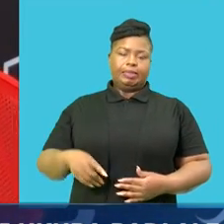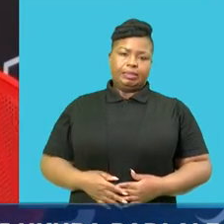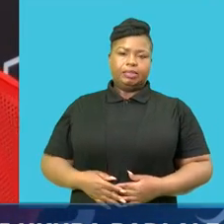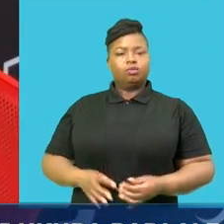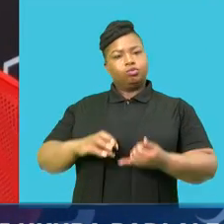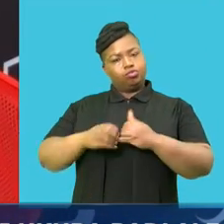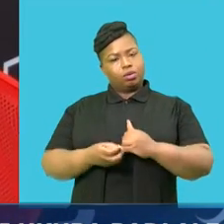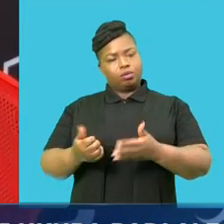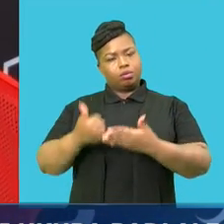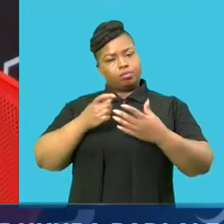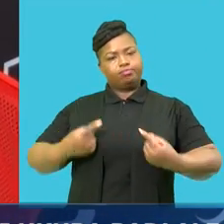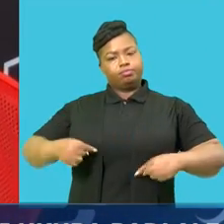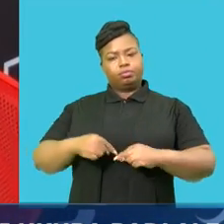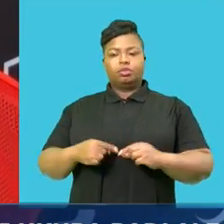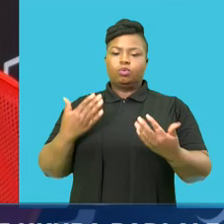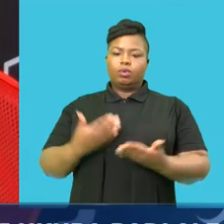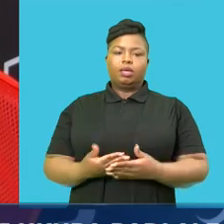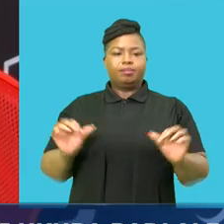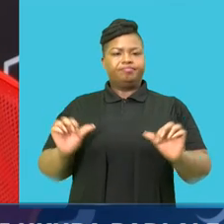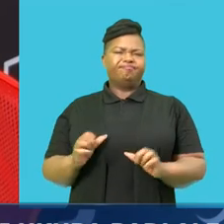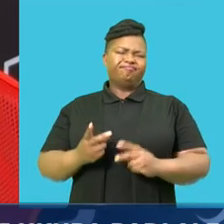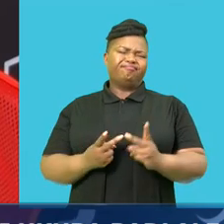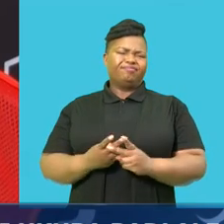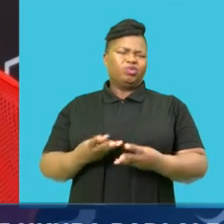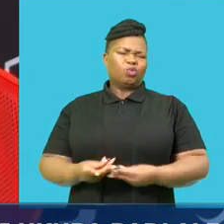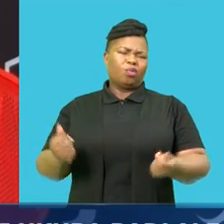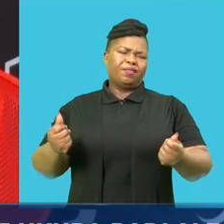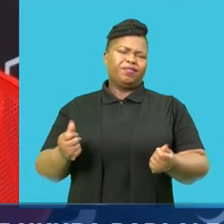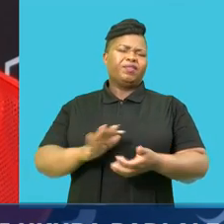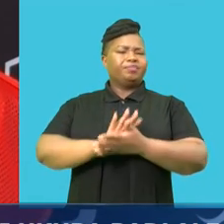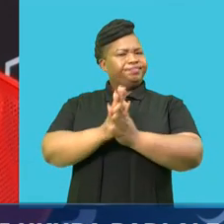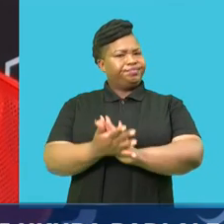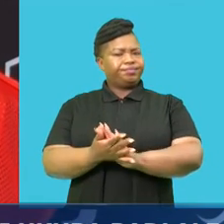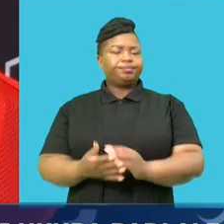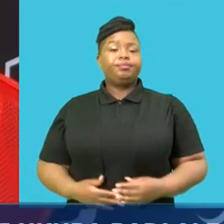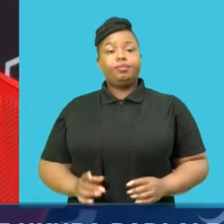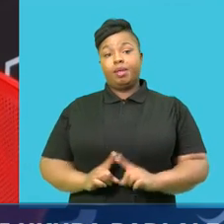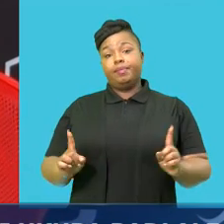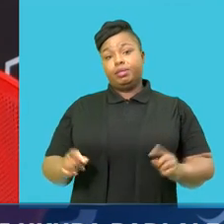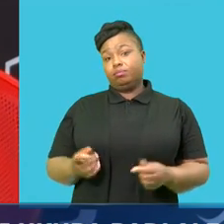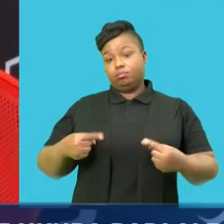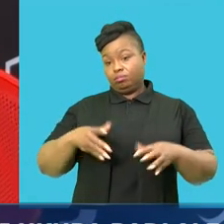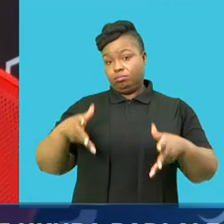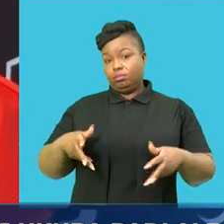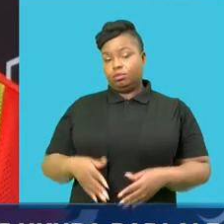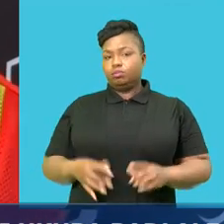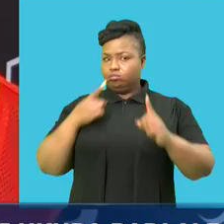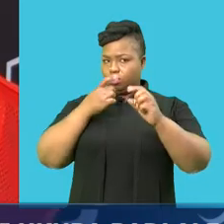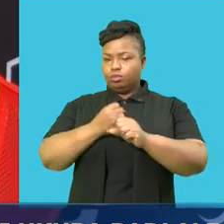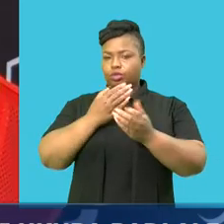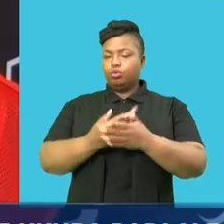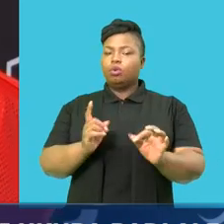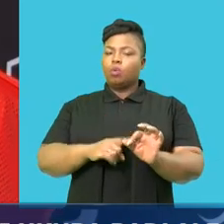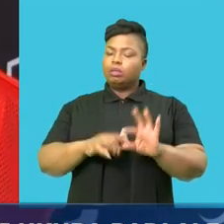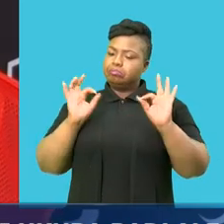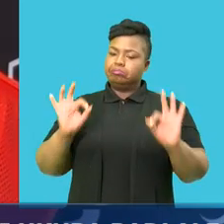try and help us with vandalism in our townships, but generally we are here to ensure that we give good